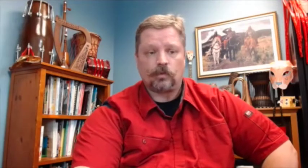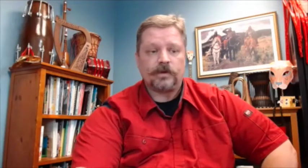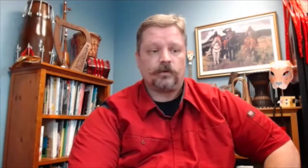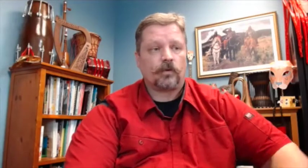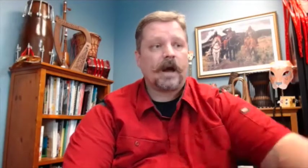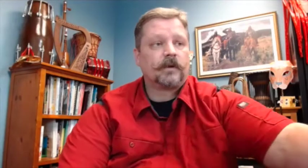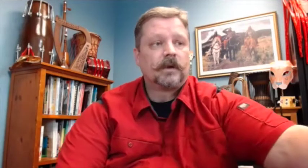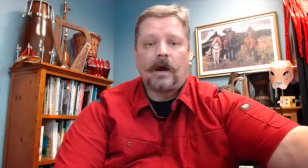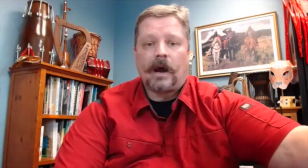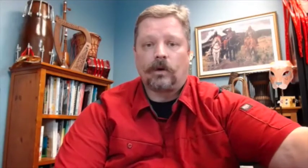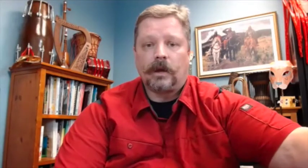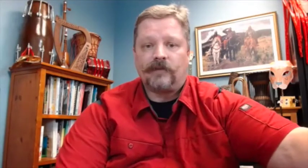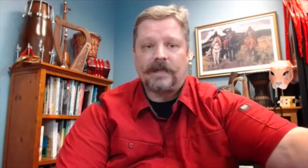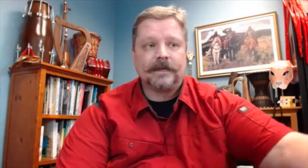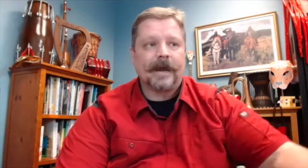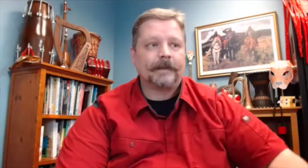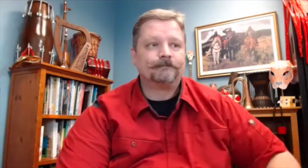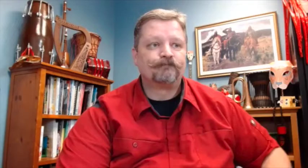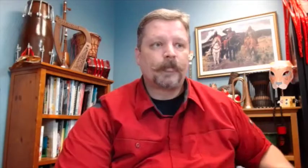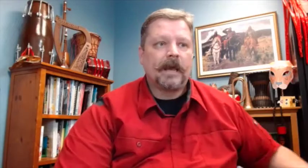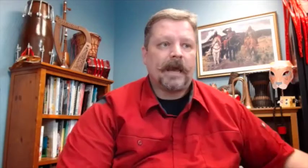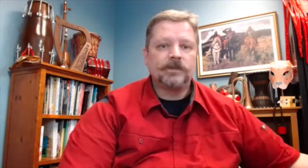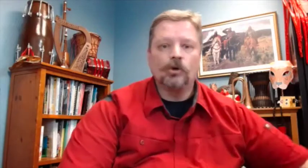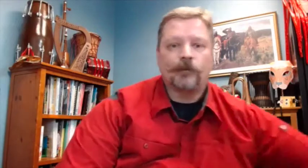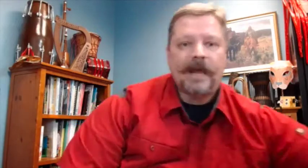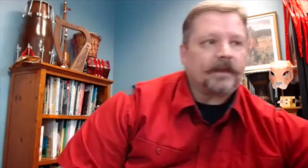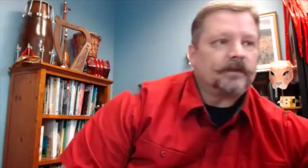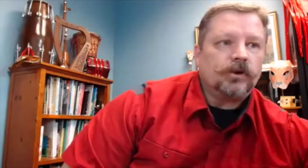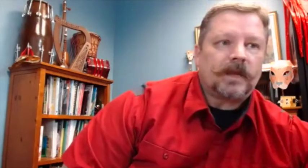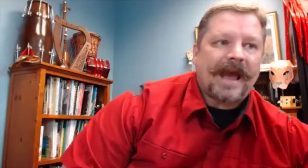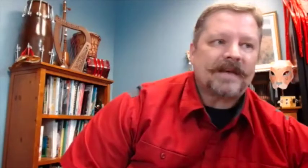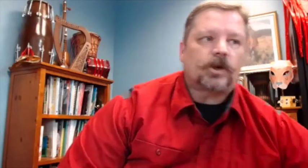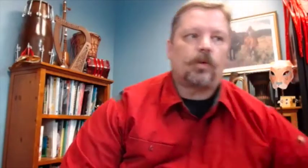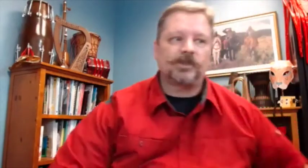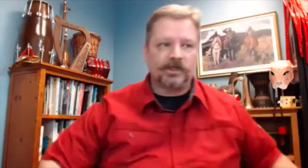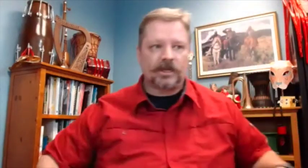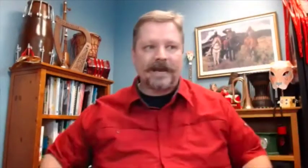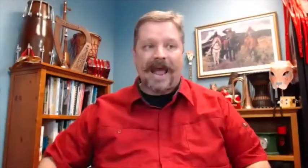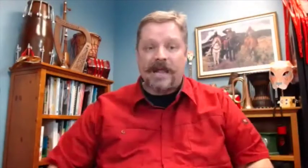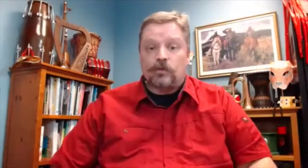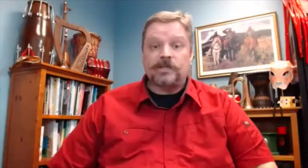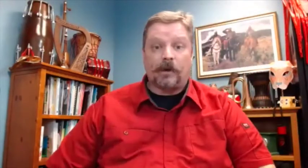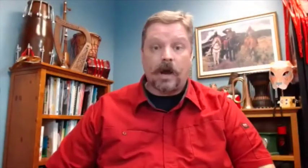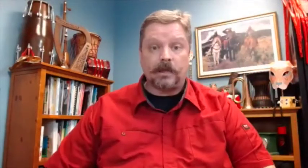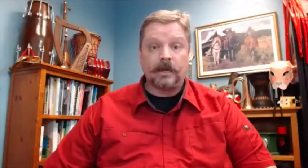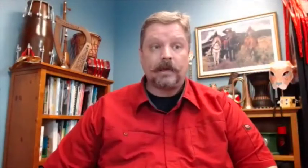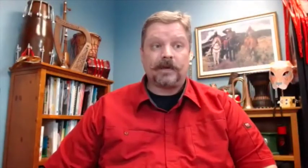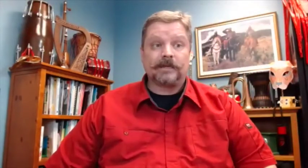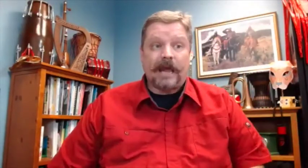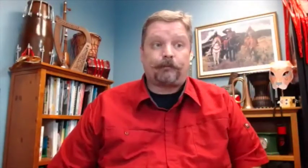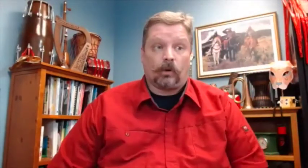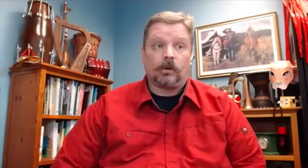the interpreter with you throughout our event tonight. And don't forget that you can ask questions tonight and respond